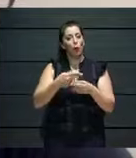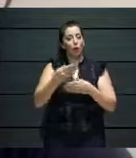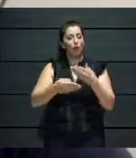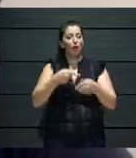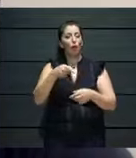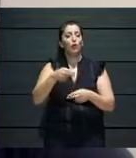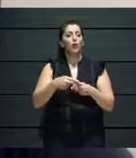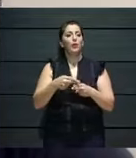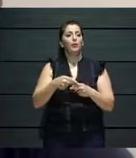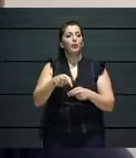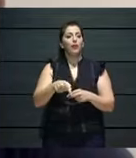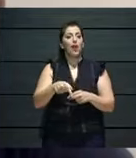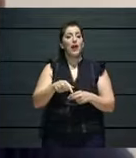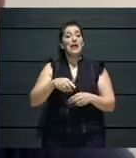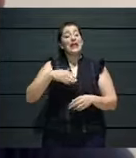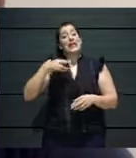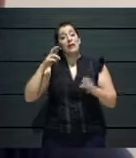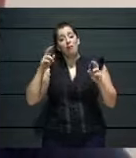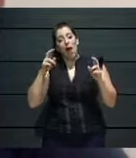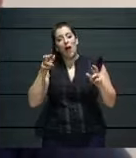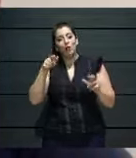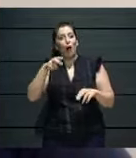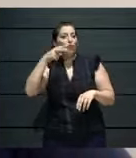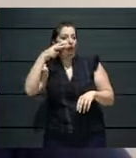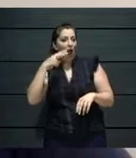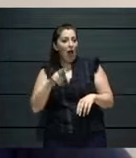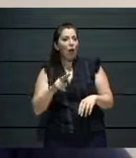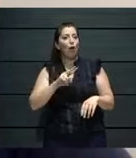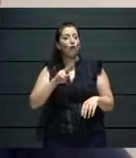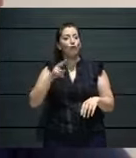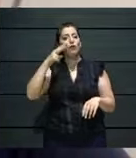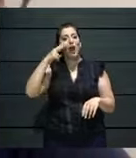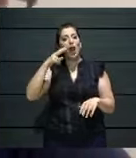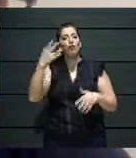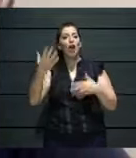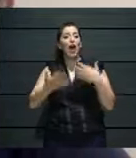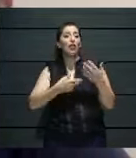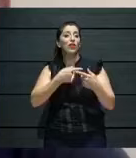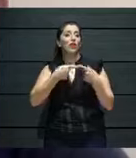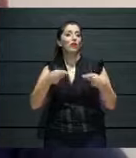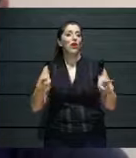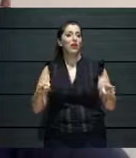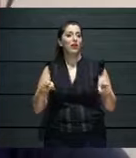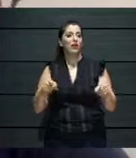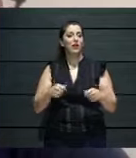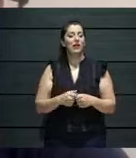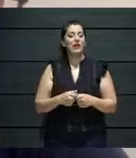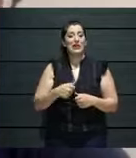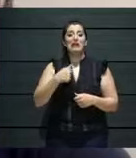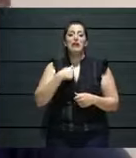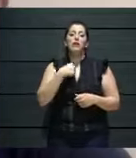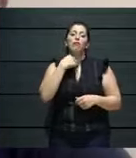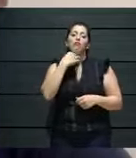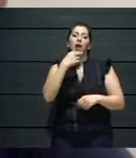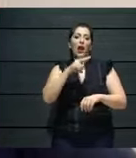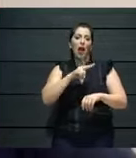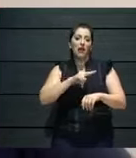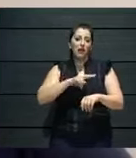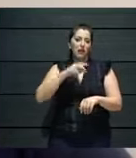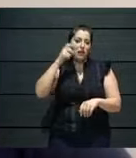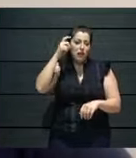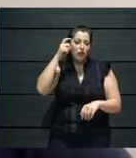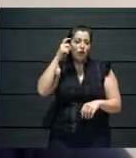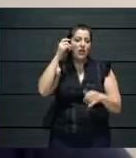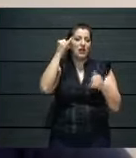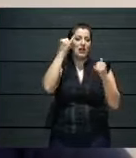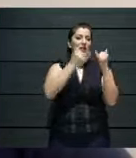audiences. Internet is not, I think, an alternative for live theatre, but it can really